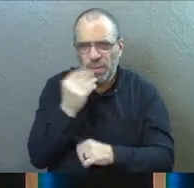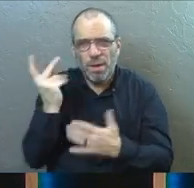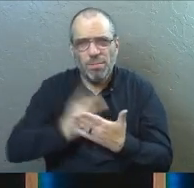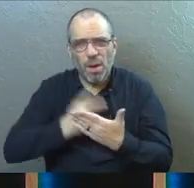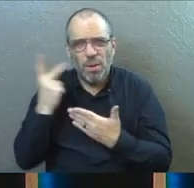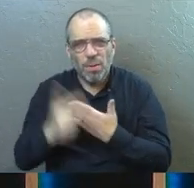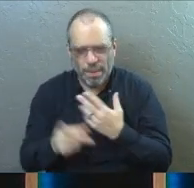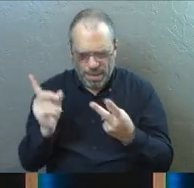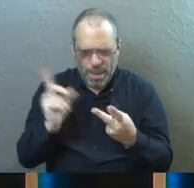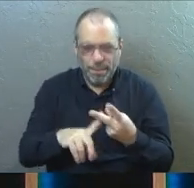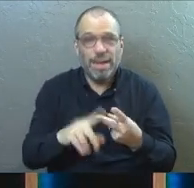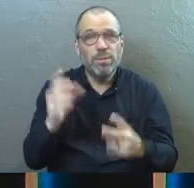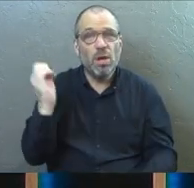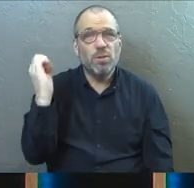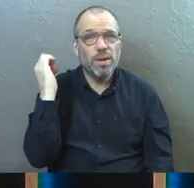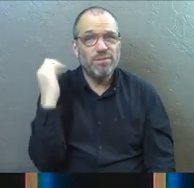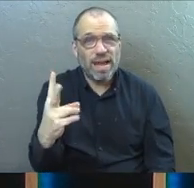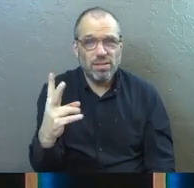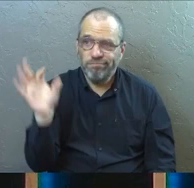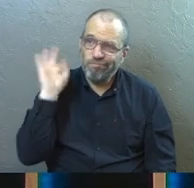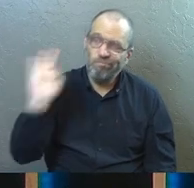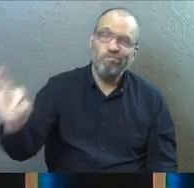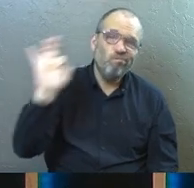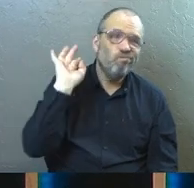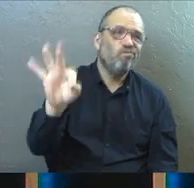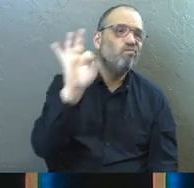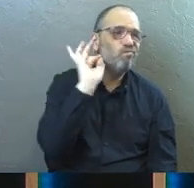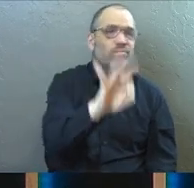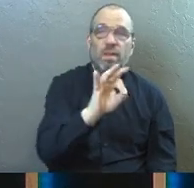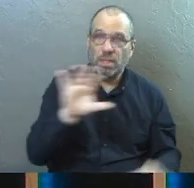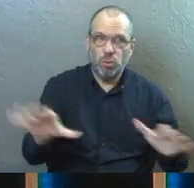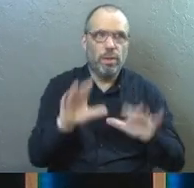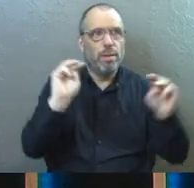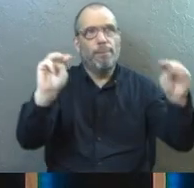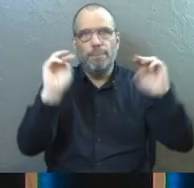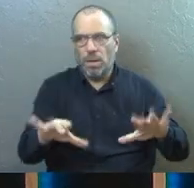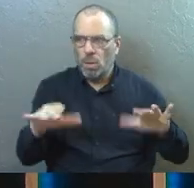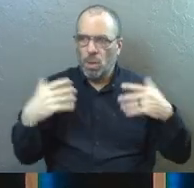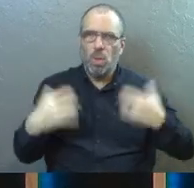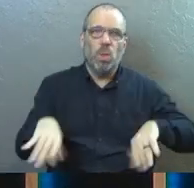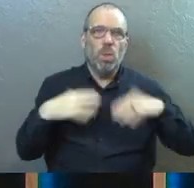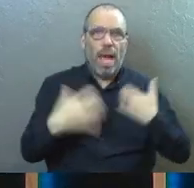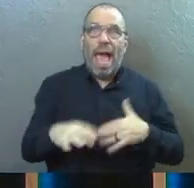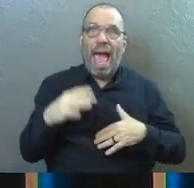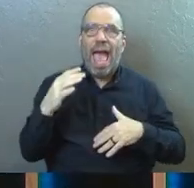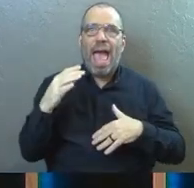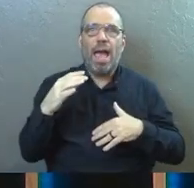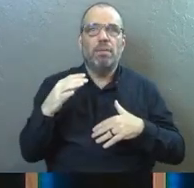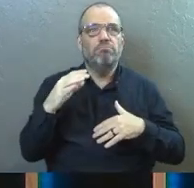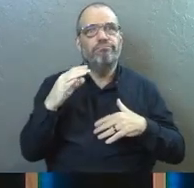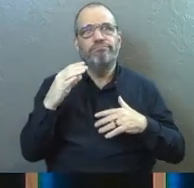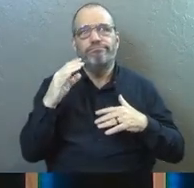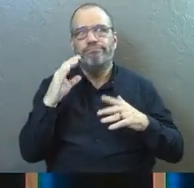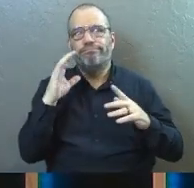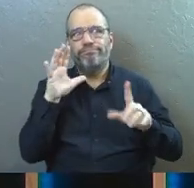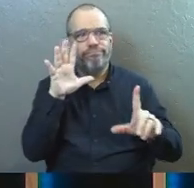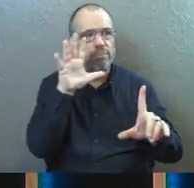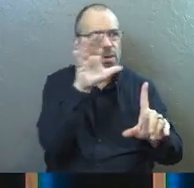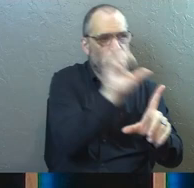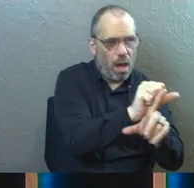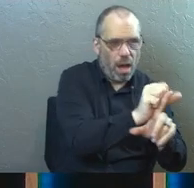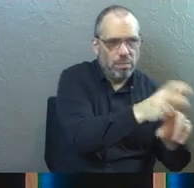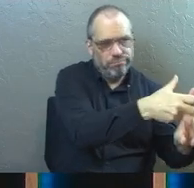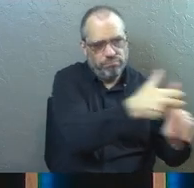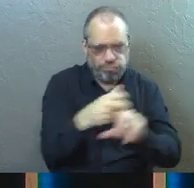but he was also an evangelist and he was preaching the gospel and doing miracles even. And he was caught and he was actually